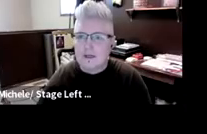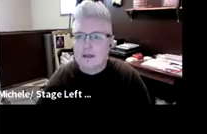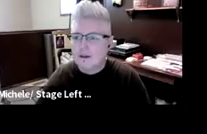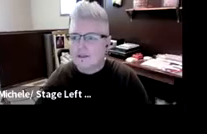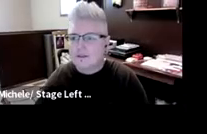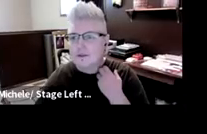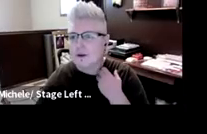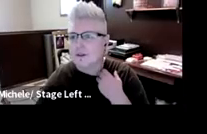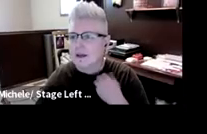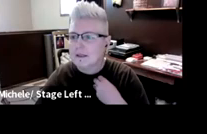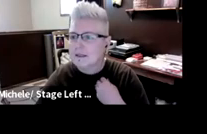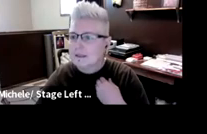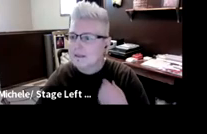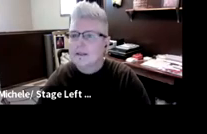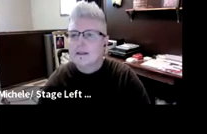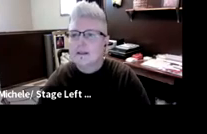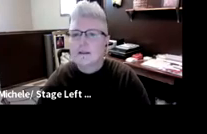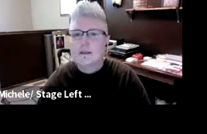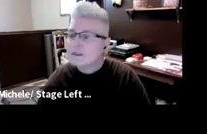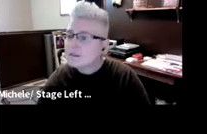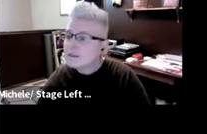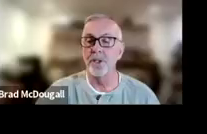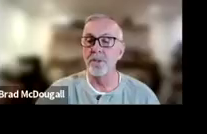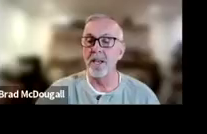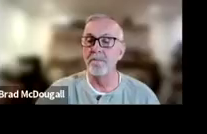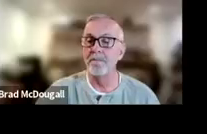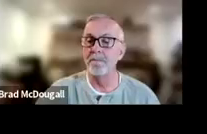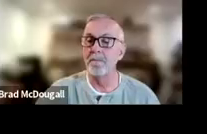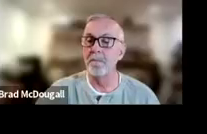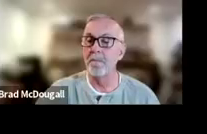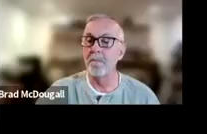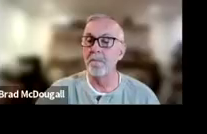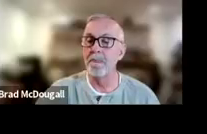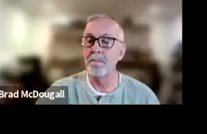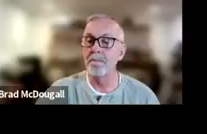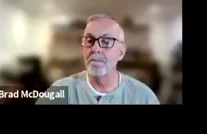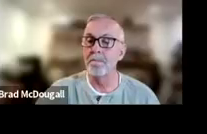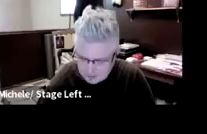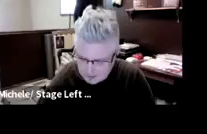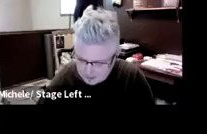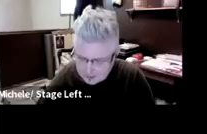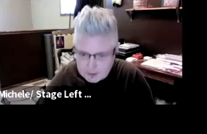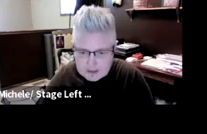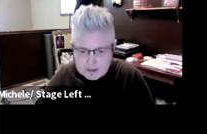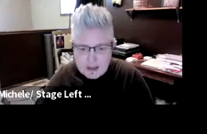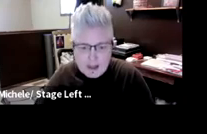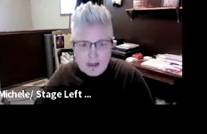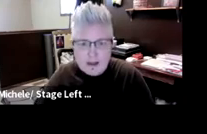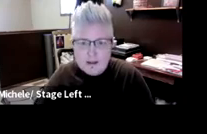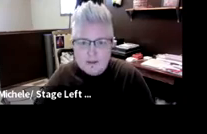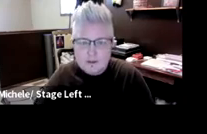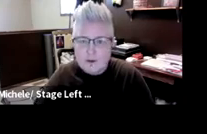Great. How is the view on that? Looks good to me. Okay, I'll just make sure I know how to use it.